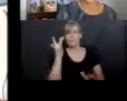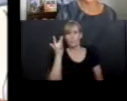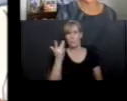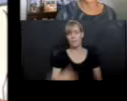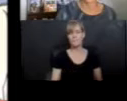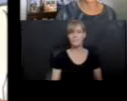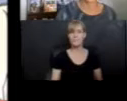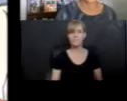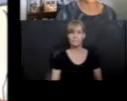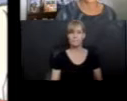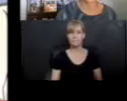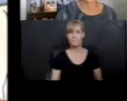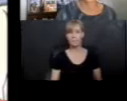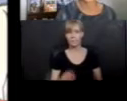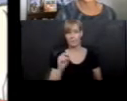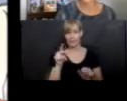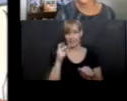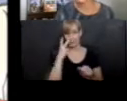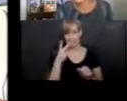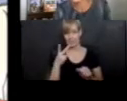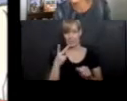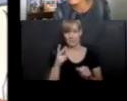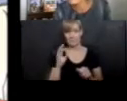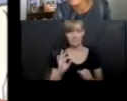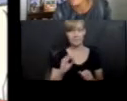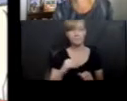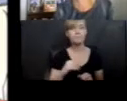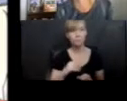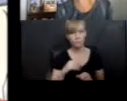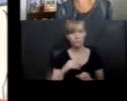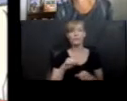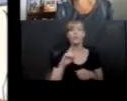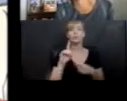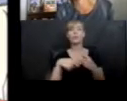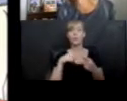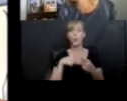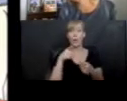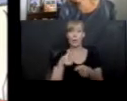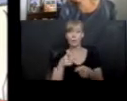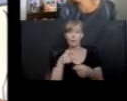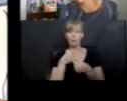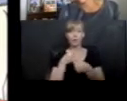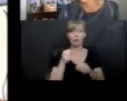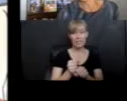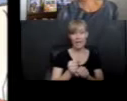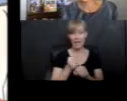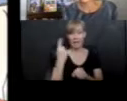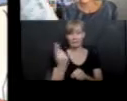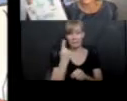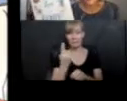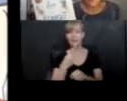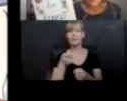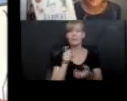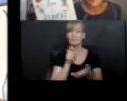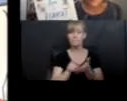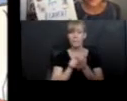Let's see. All right. Can you see that? When you create, and you're your story stew, and you create a book